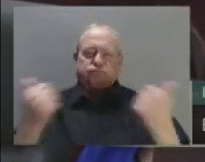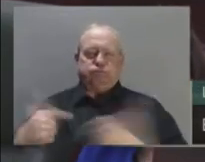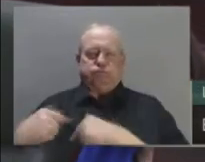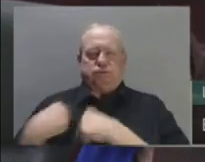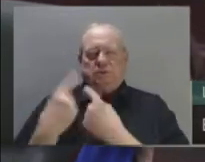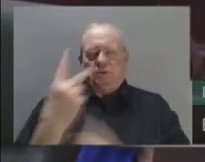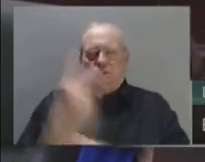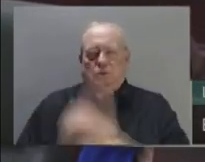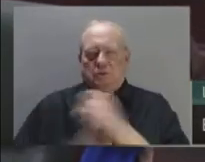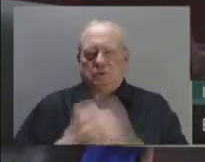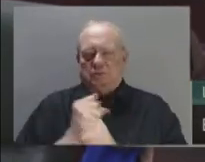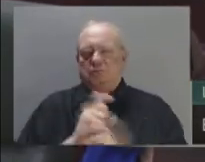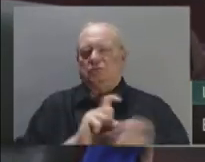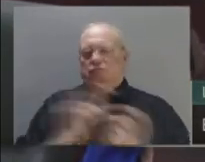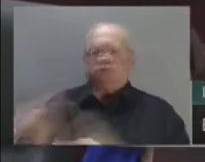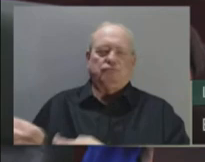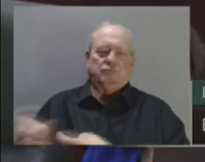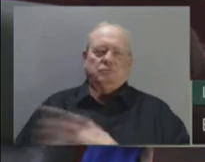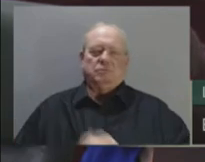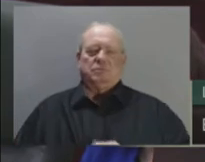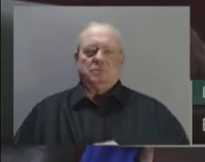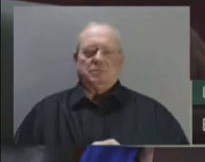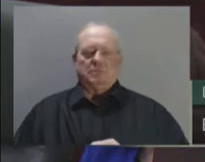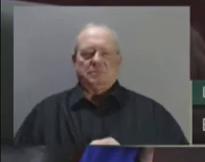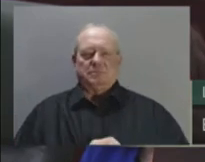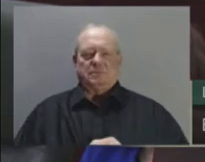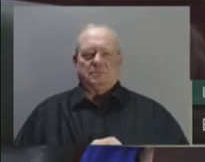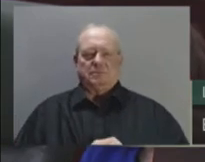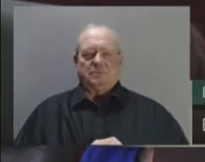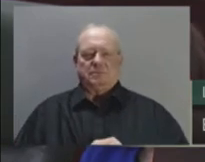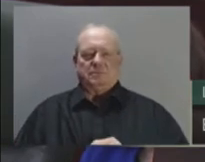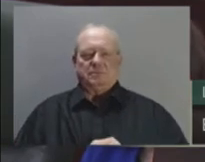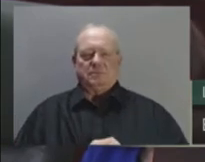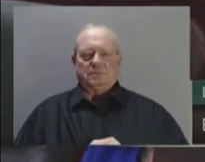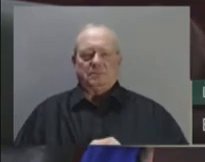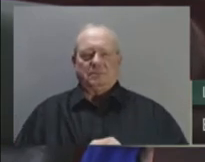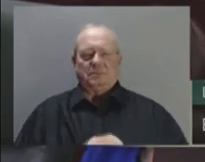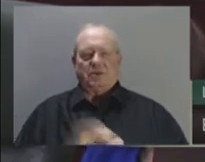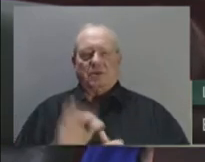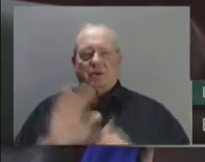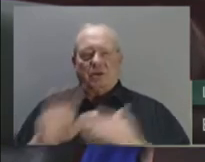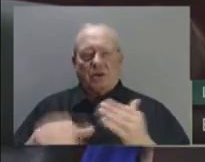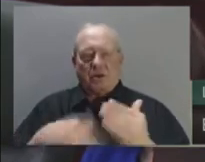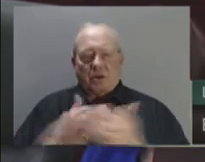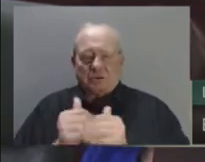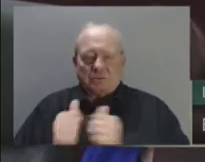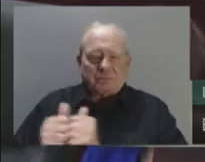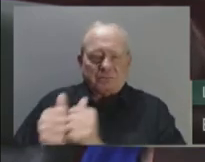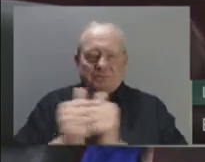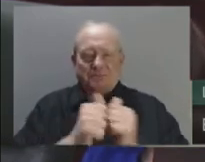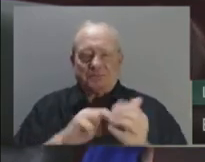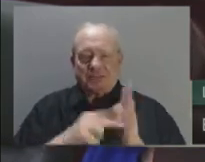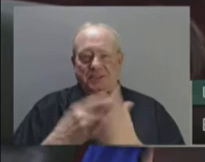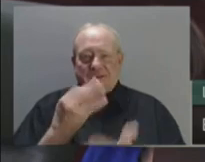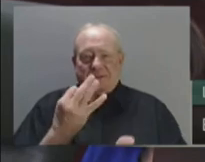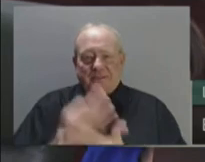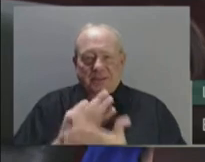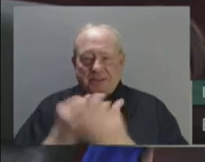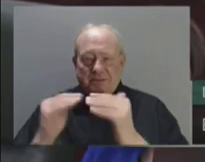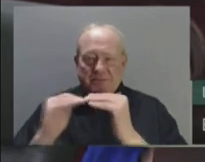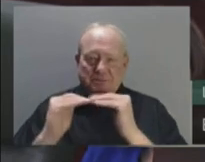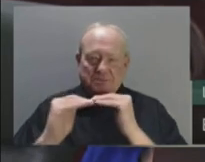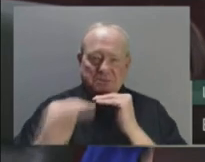All of these measures, together, provide fiscal stability, enabling low taxes, and will ensure that business investment